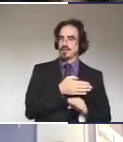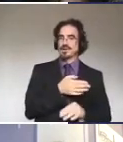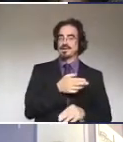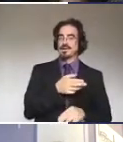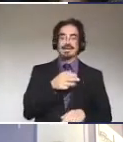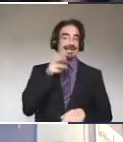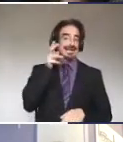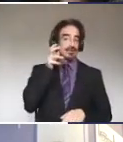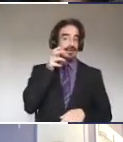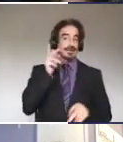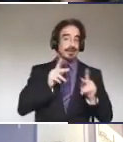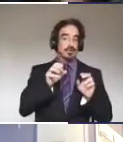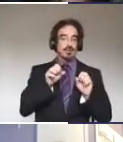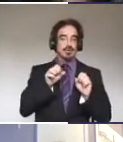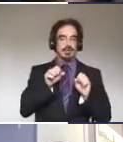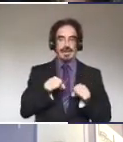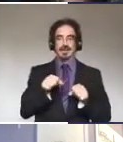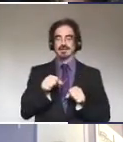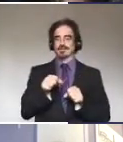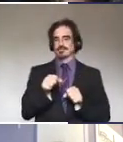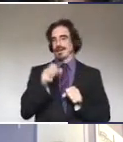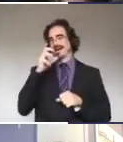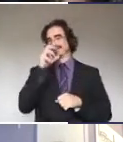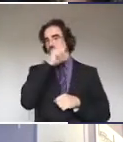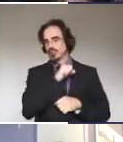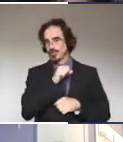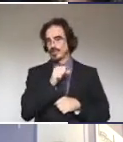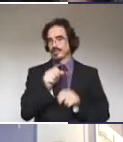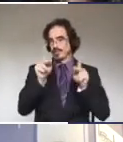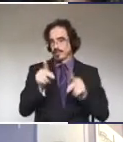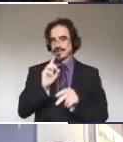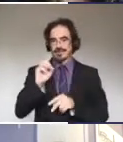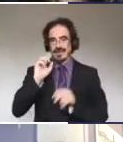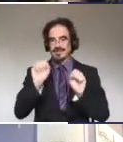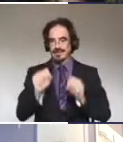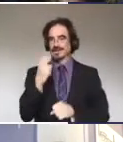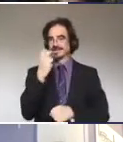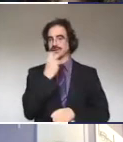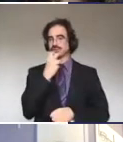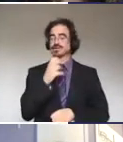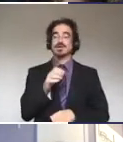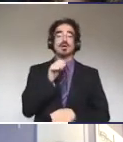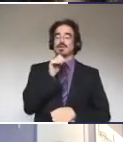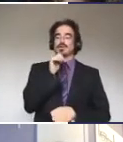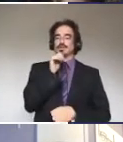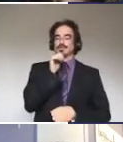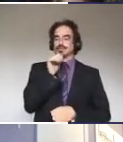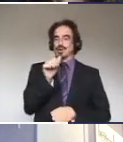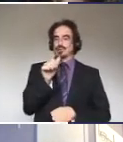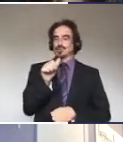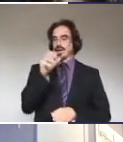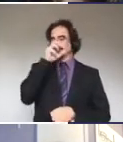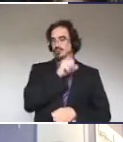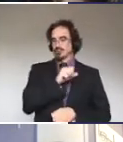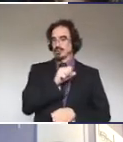deaf person knows how to speech-read. As I said, not all do. So ask the person you're trying to communicate how they